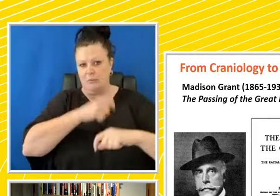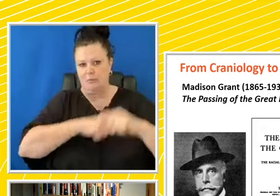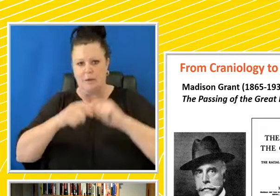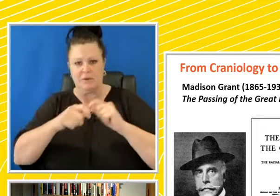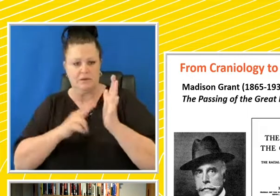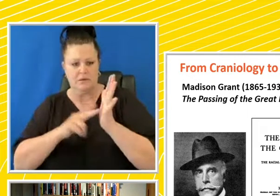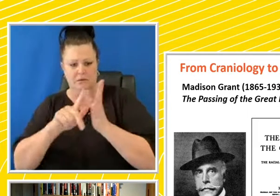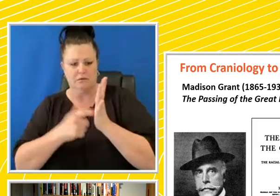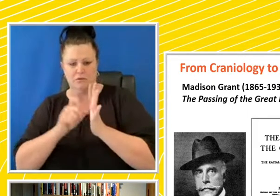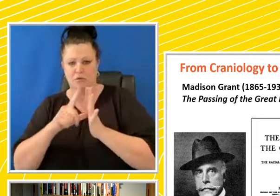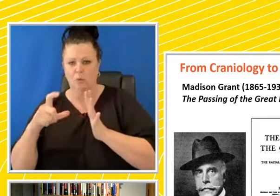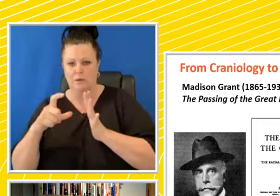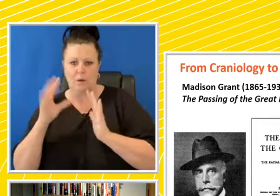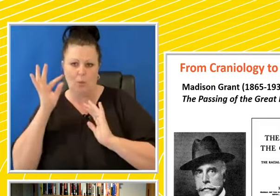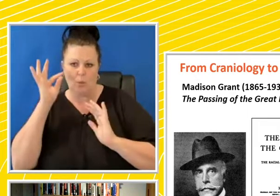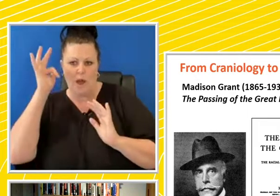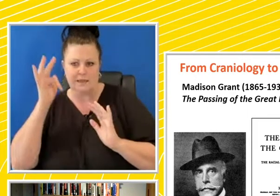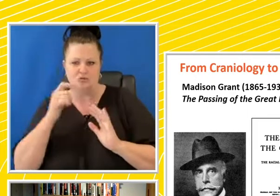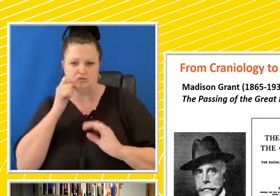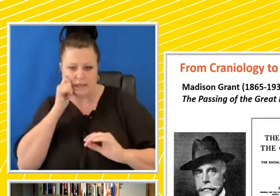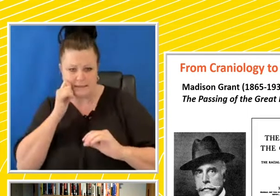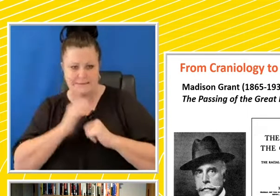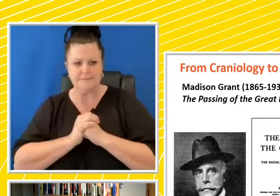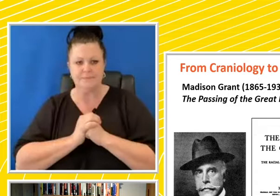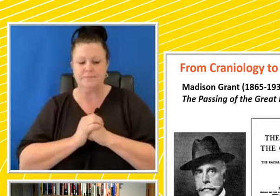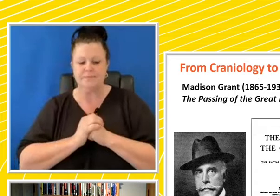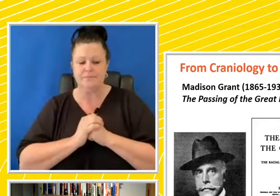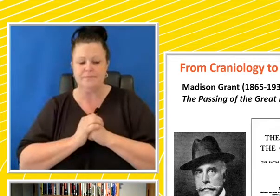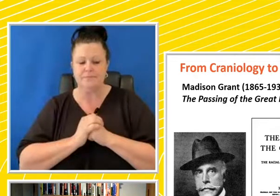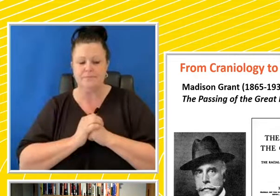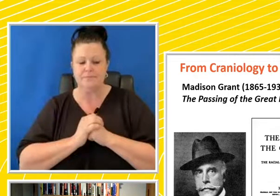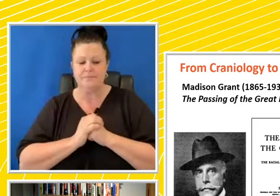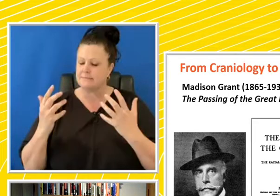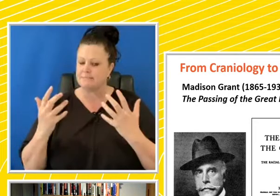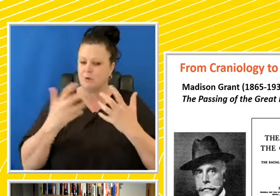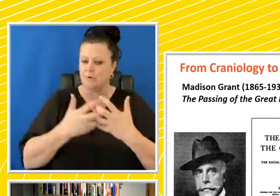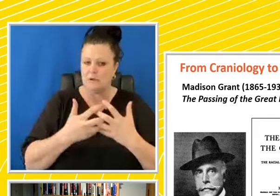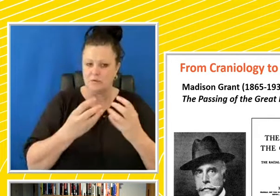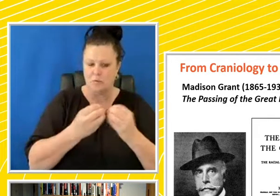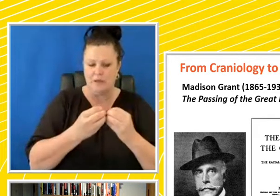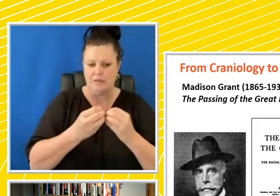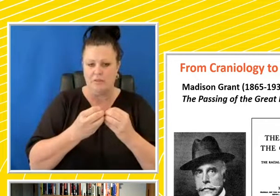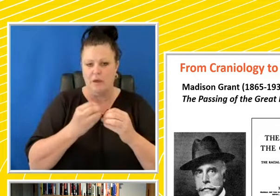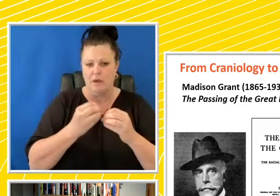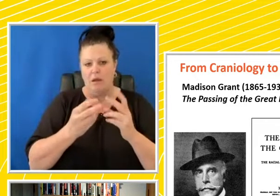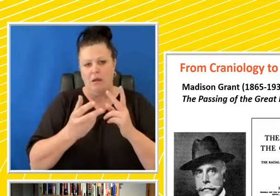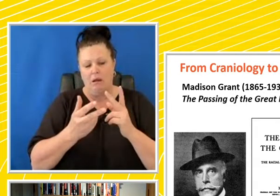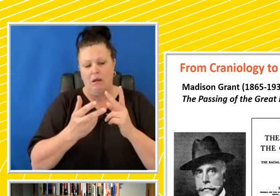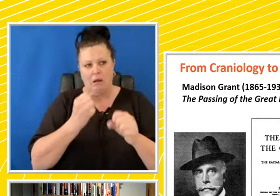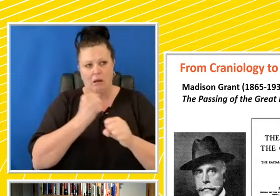white race. So, and this really correlates a lot with Gobineau's map that we earlier saw.